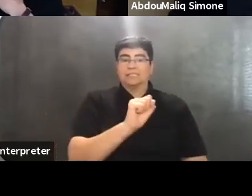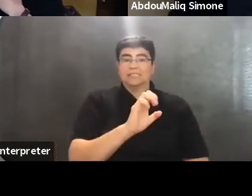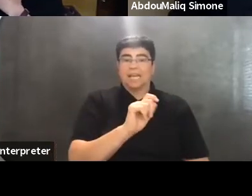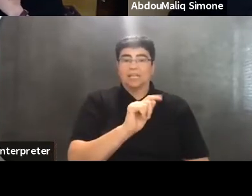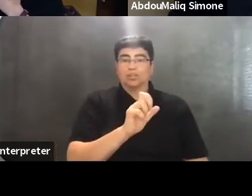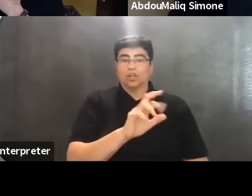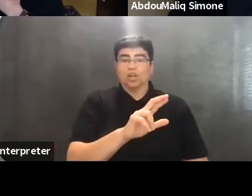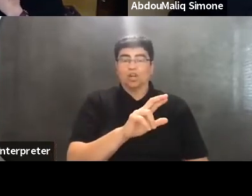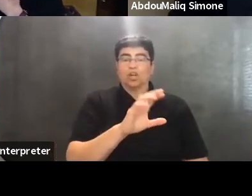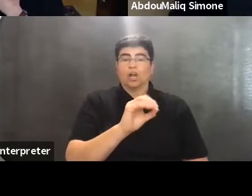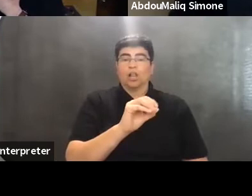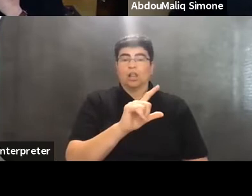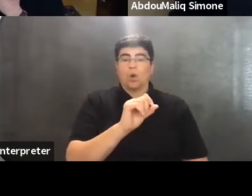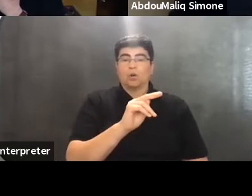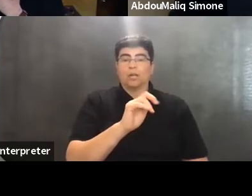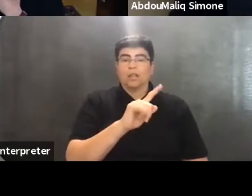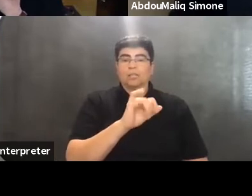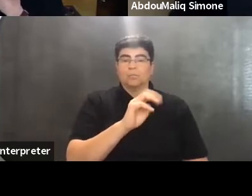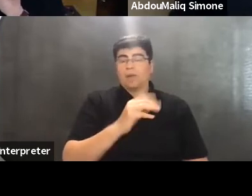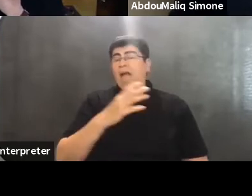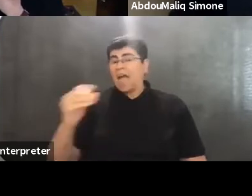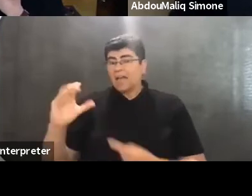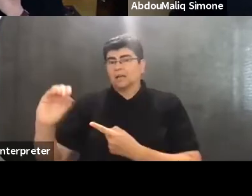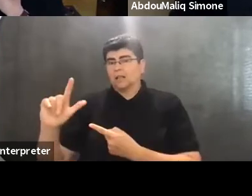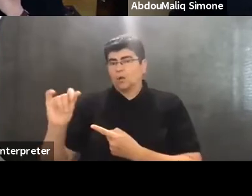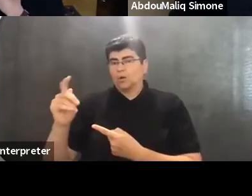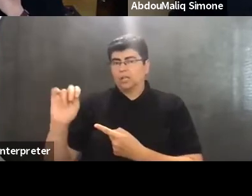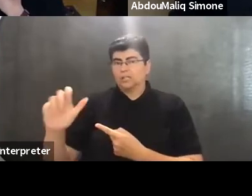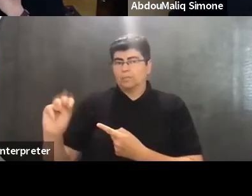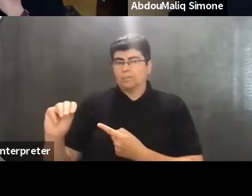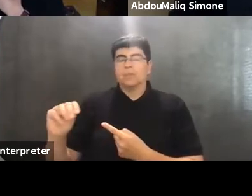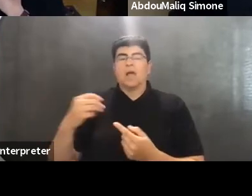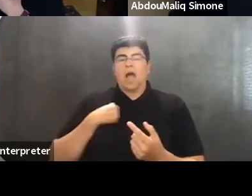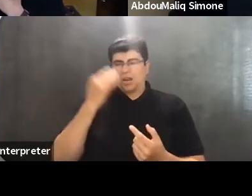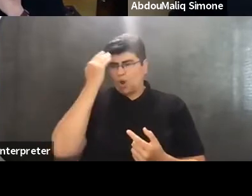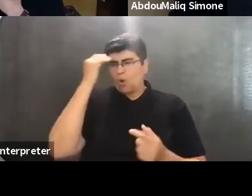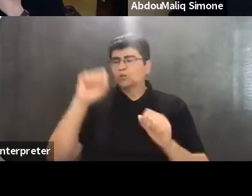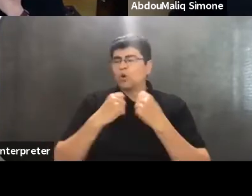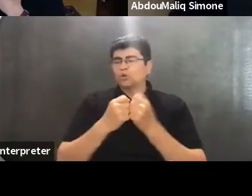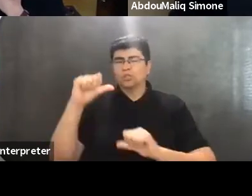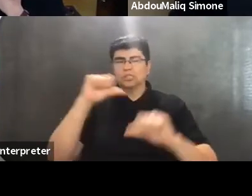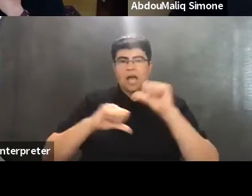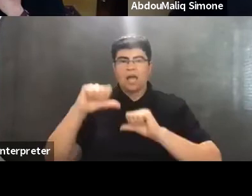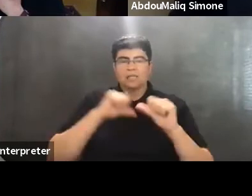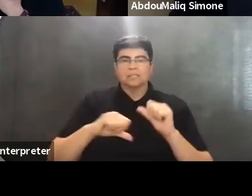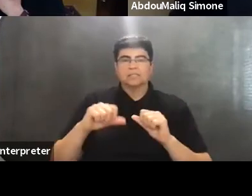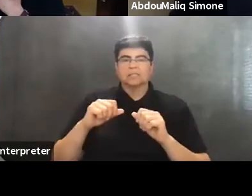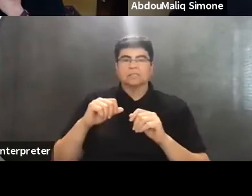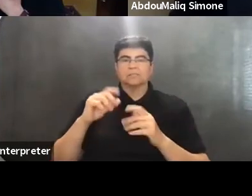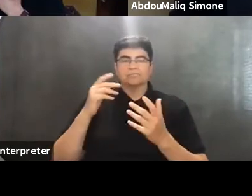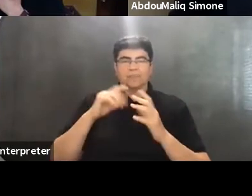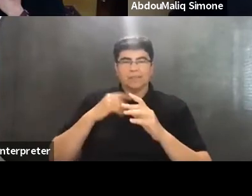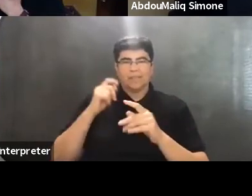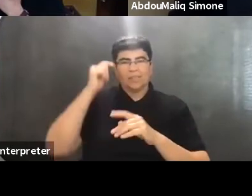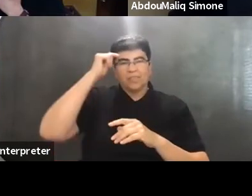colonialism. And I know in terms of social science typologies, that's how they function. They function in